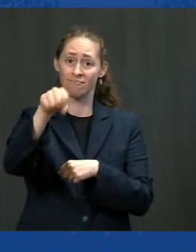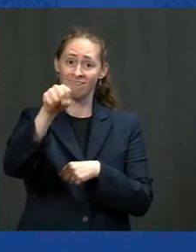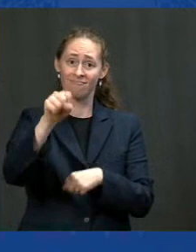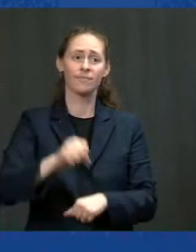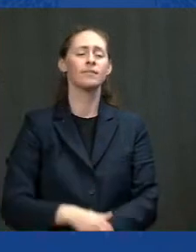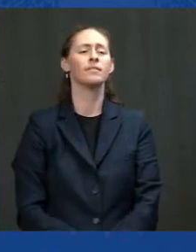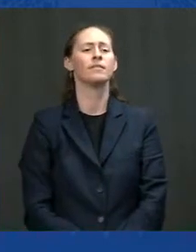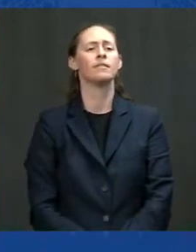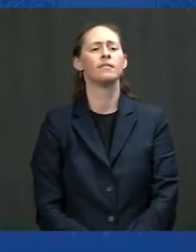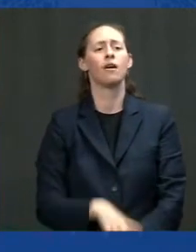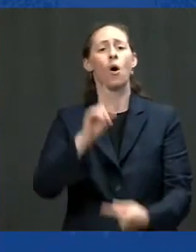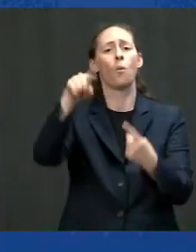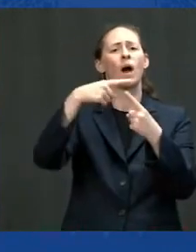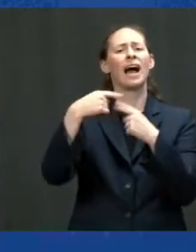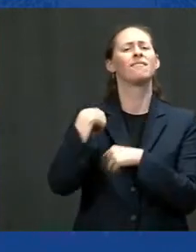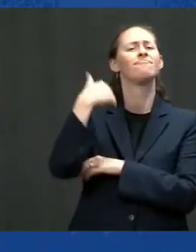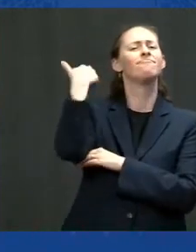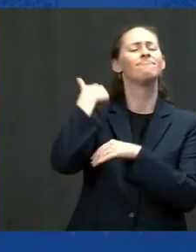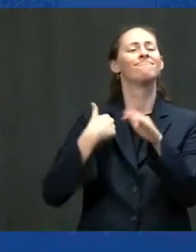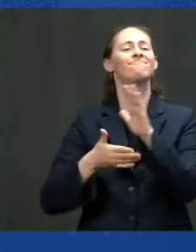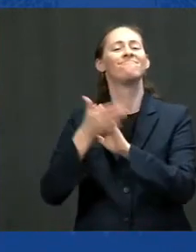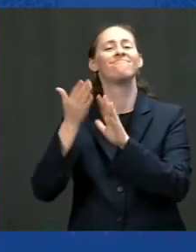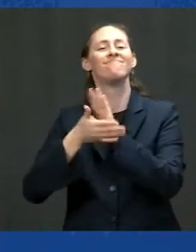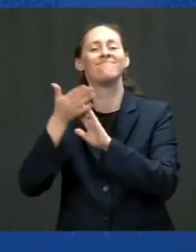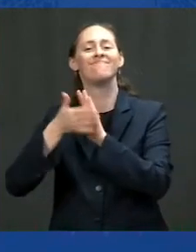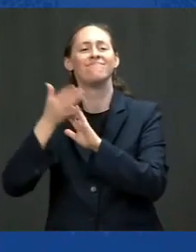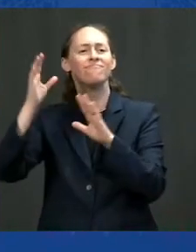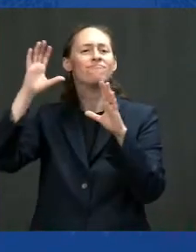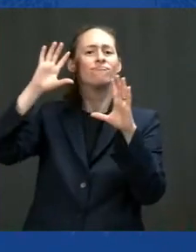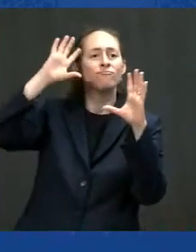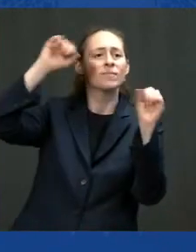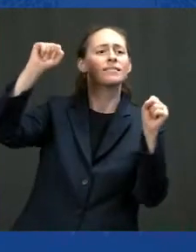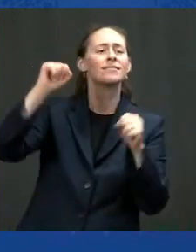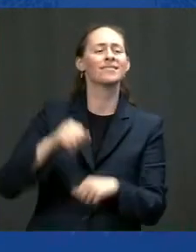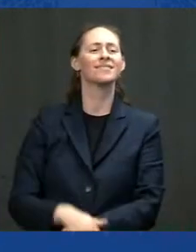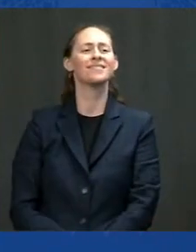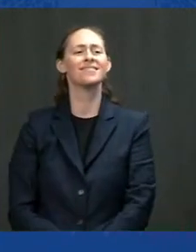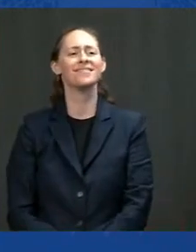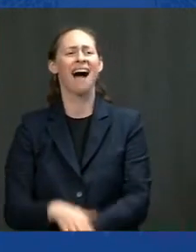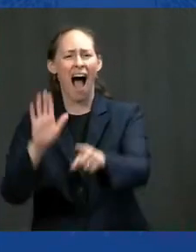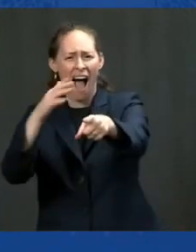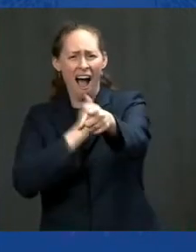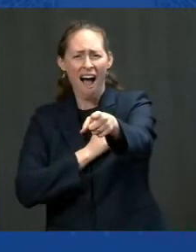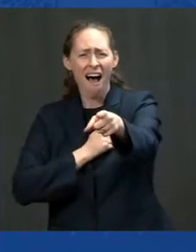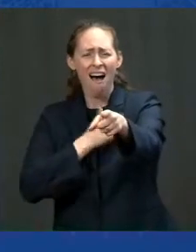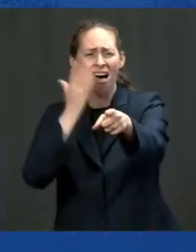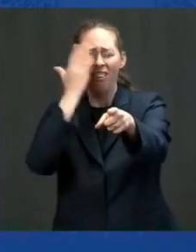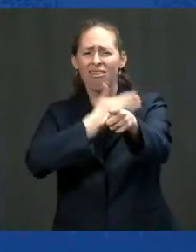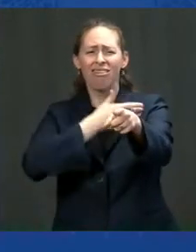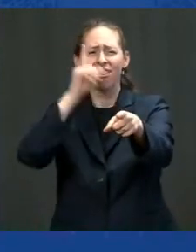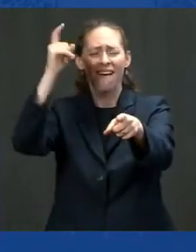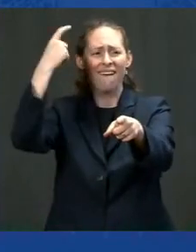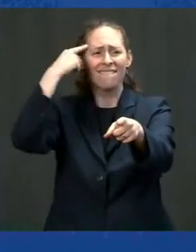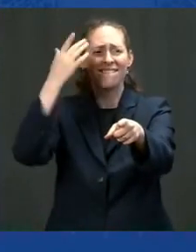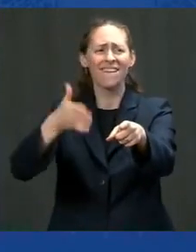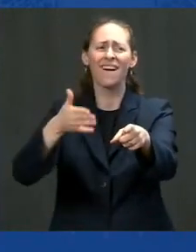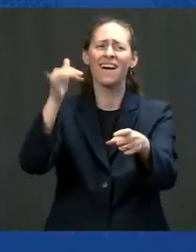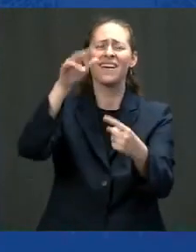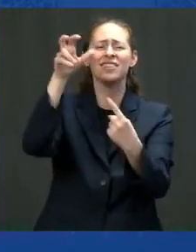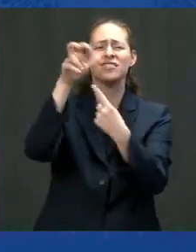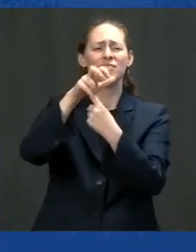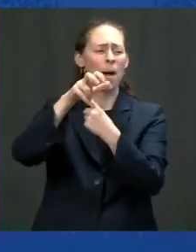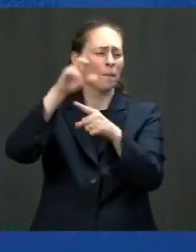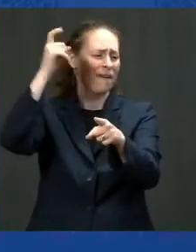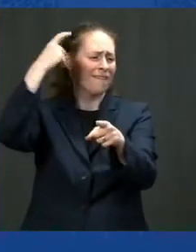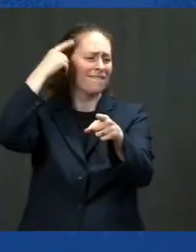and the gov still there gov i i didn't introduce you i apologize no you're the governor of this state and you're one of the best governors in the country thank